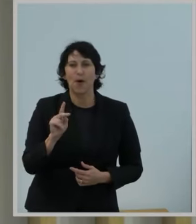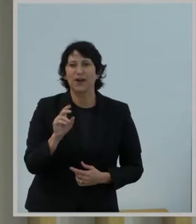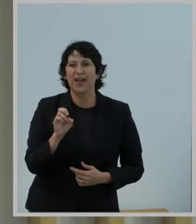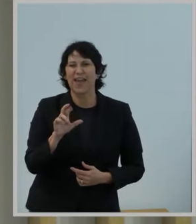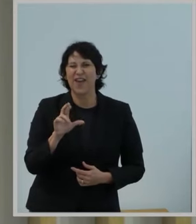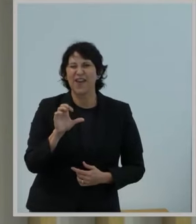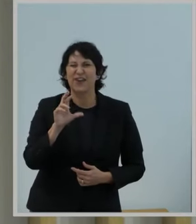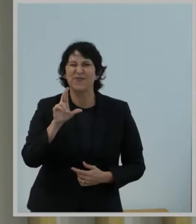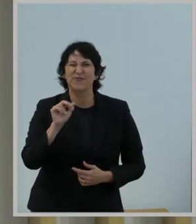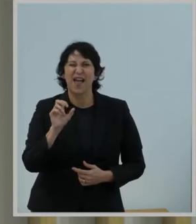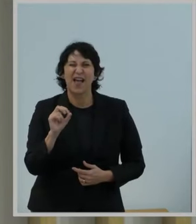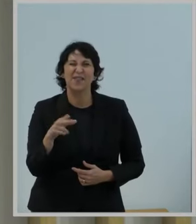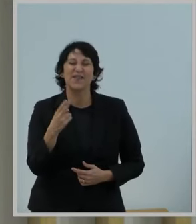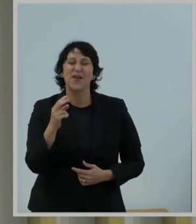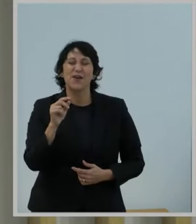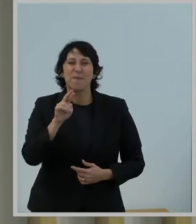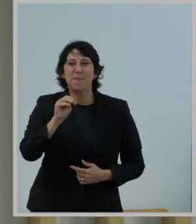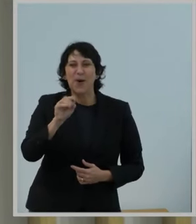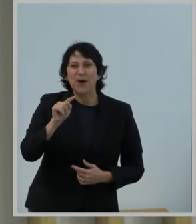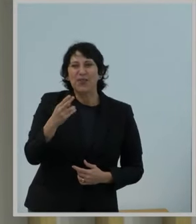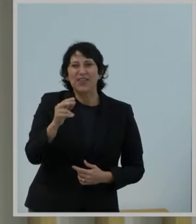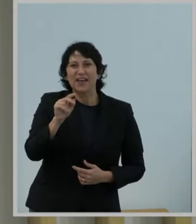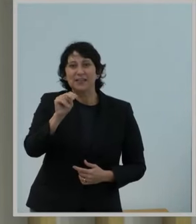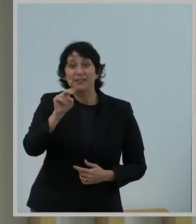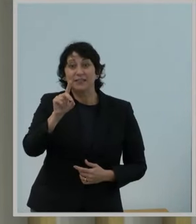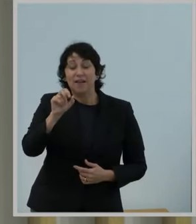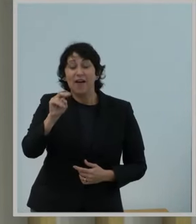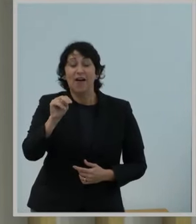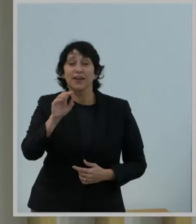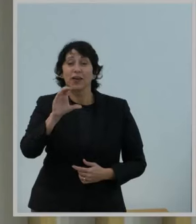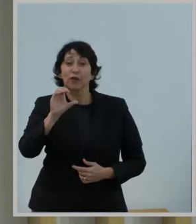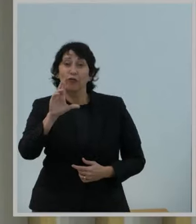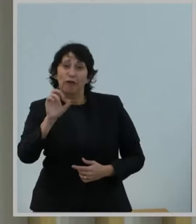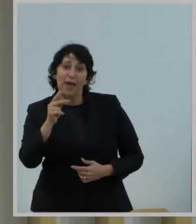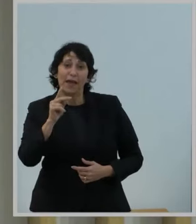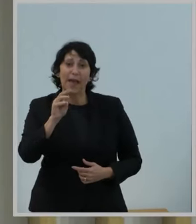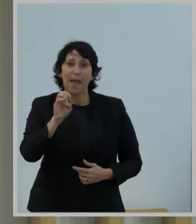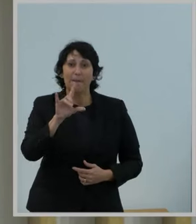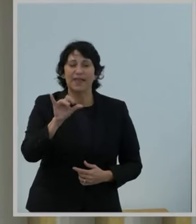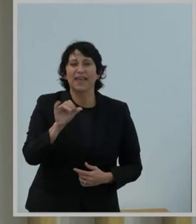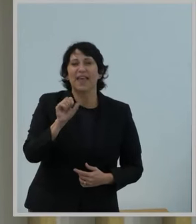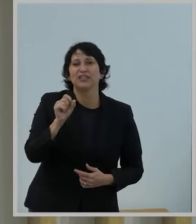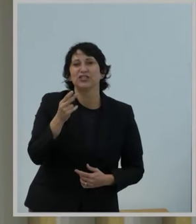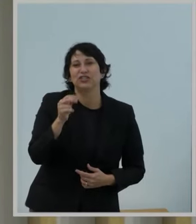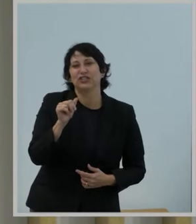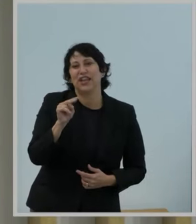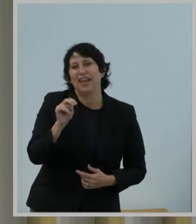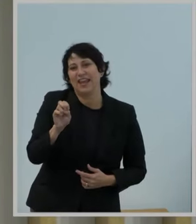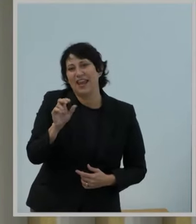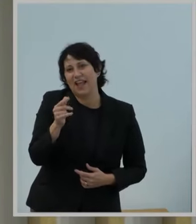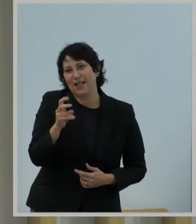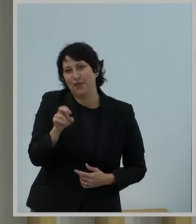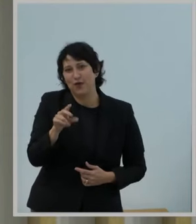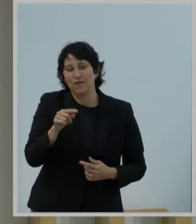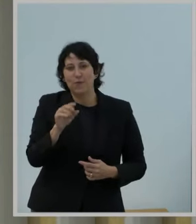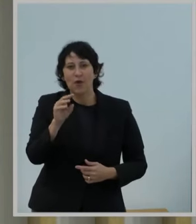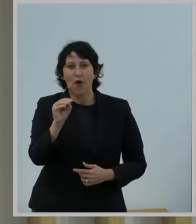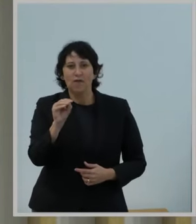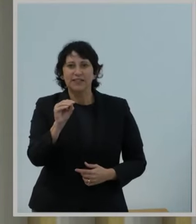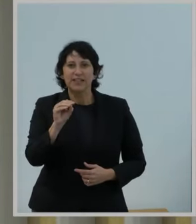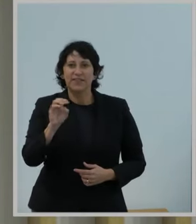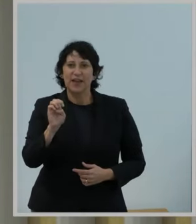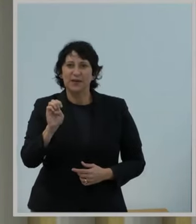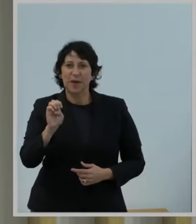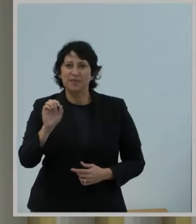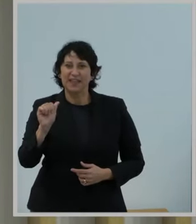Ralph, Michelle Schaefer, Martha Stanstill, Don Stockdale, Craig Troop, Emily Talliga, and Shane Taylor from the Office of Economics and Analytics.